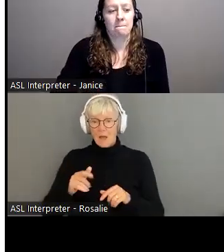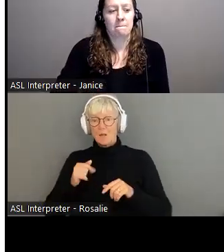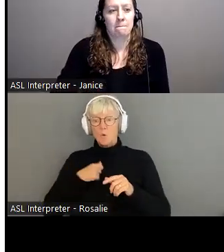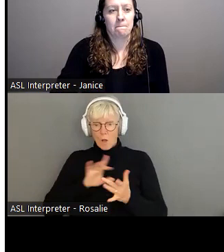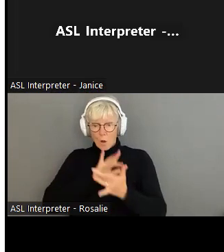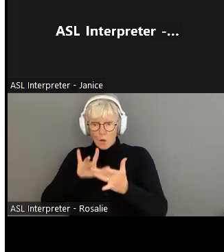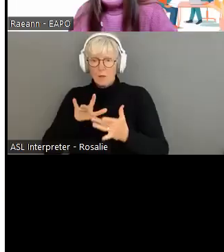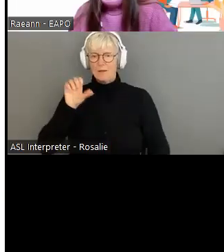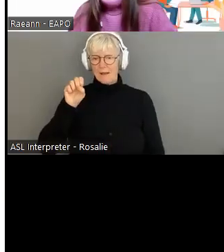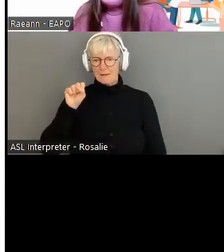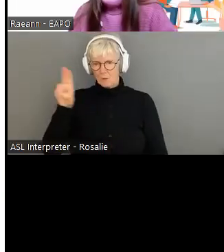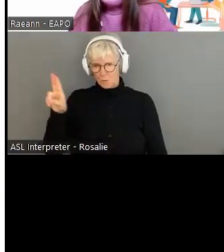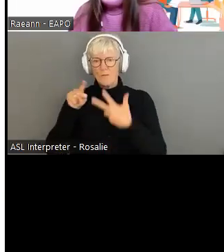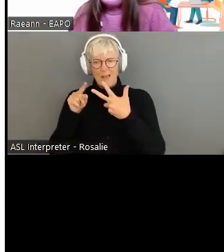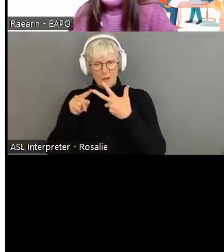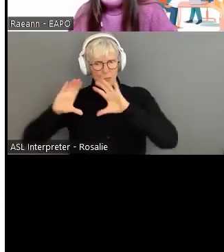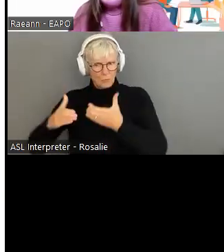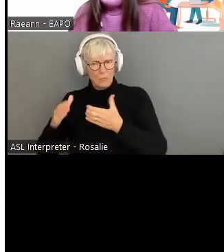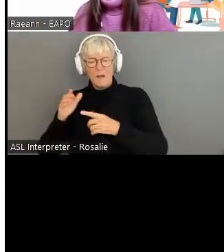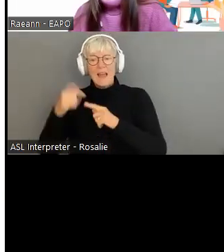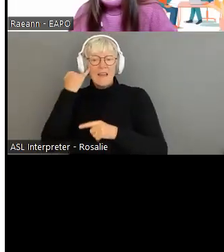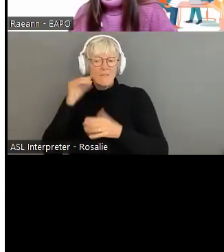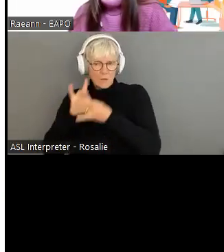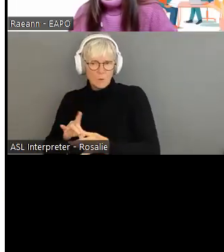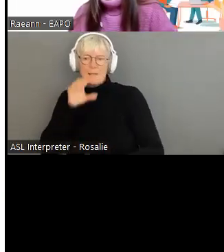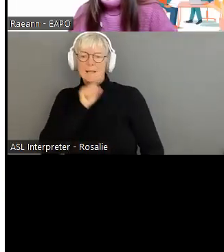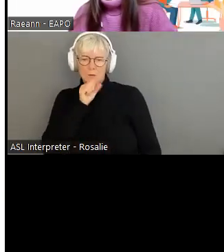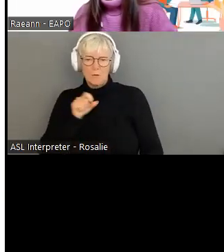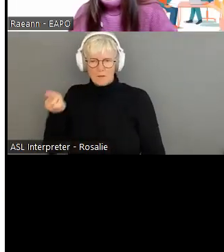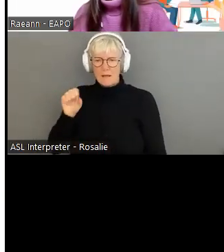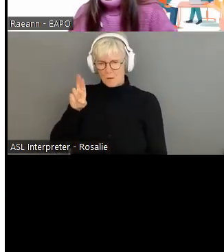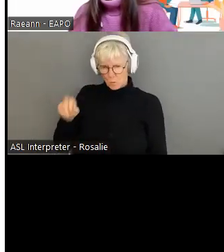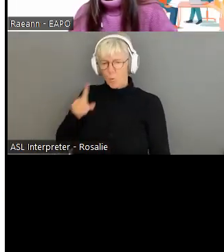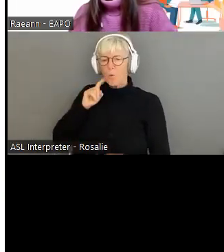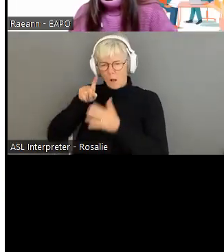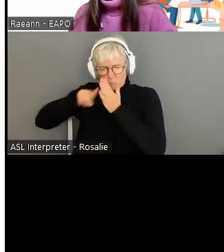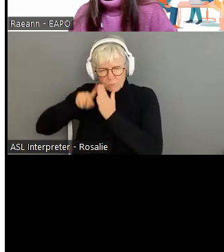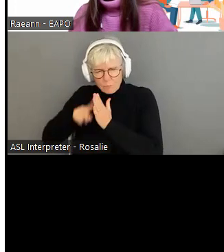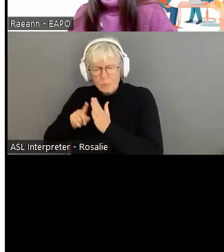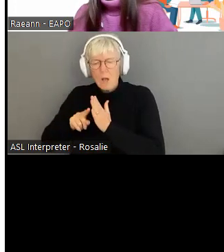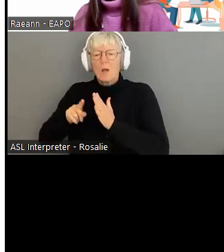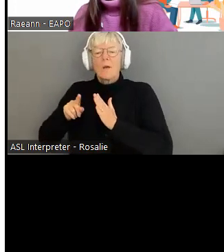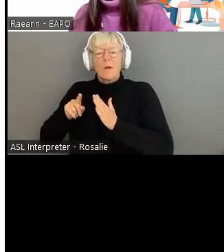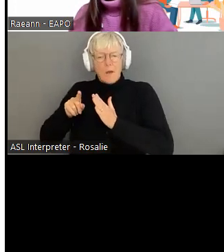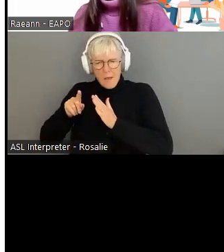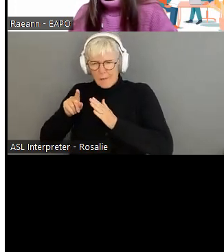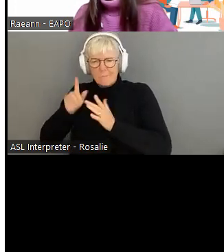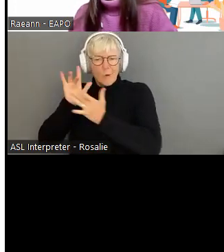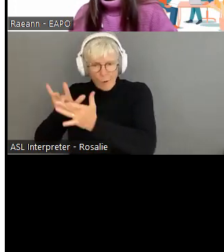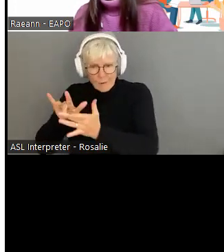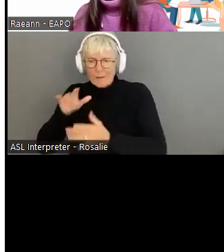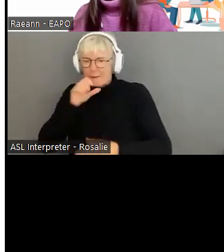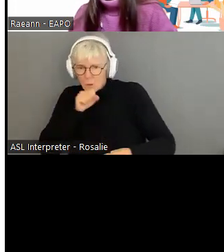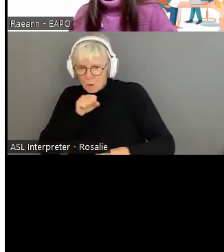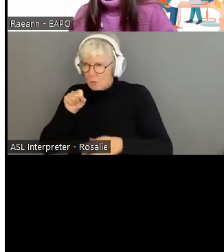unit does. So if this does happen, then our fraud prevention intake unit will refer the file to the senior support unit who will follow up and make sure